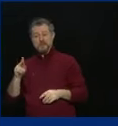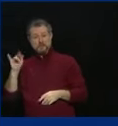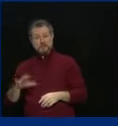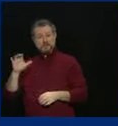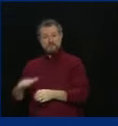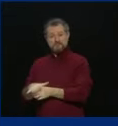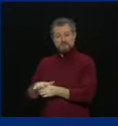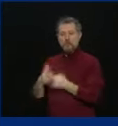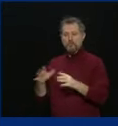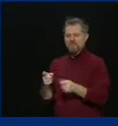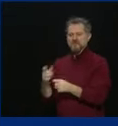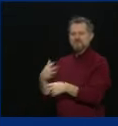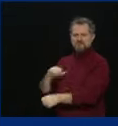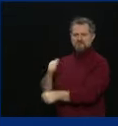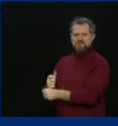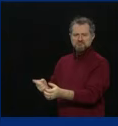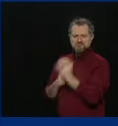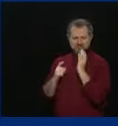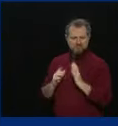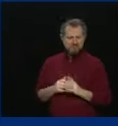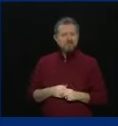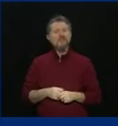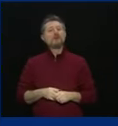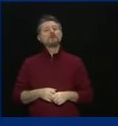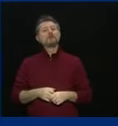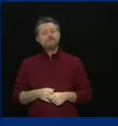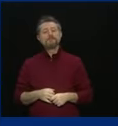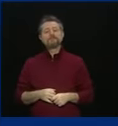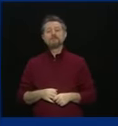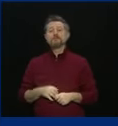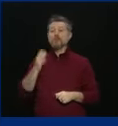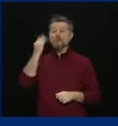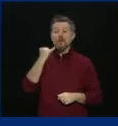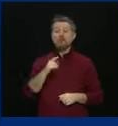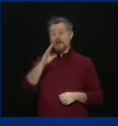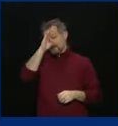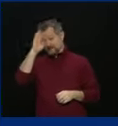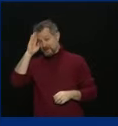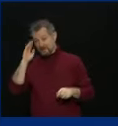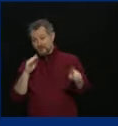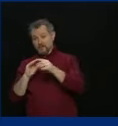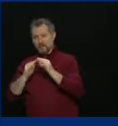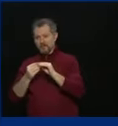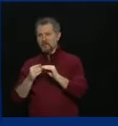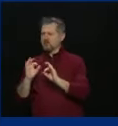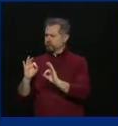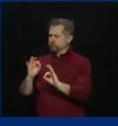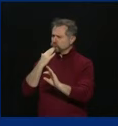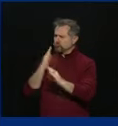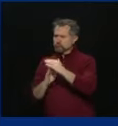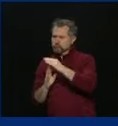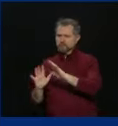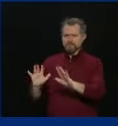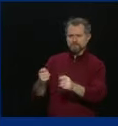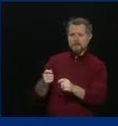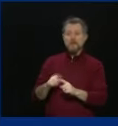been dealing with it for a while. You've been doing great and that is why your hospital capacity is good. That's